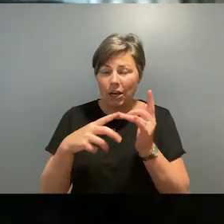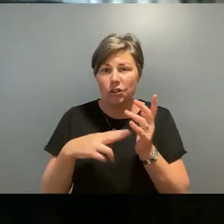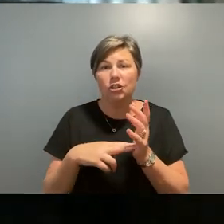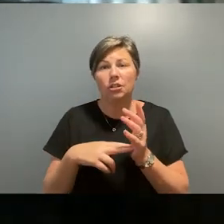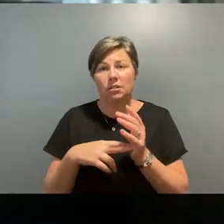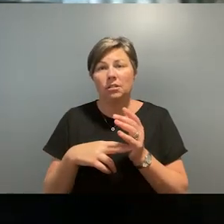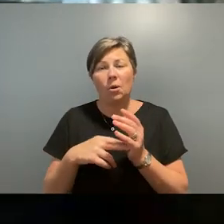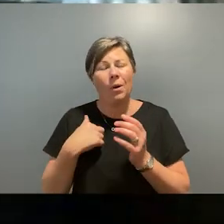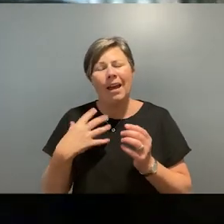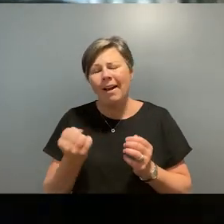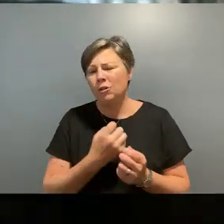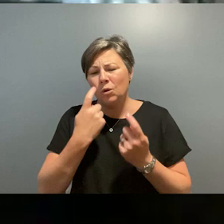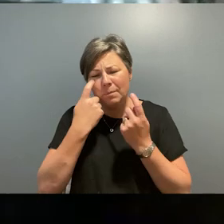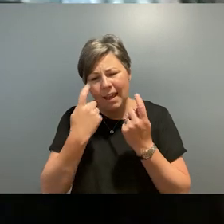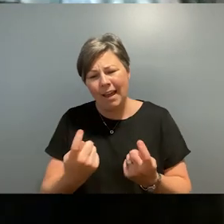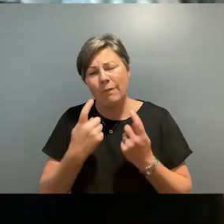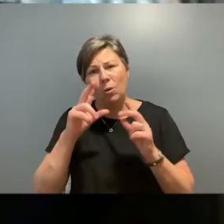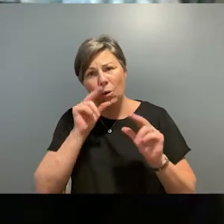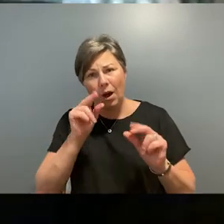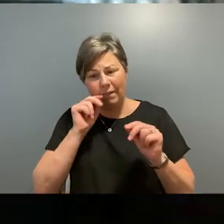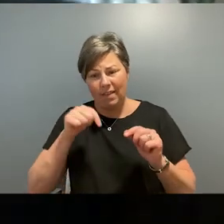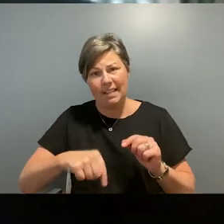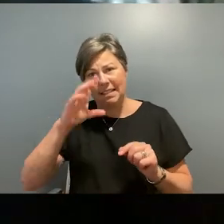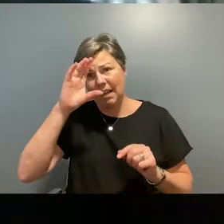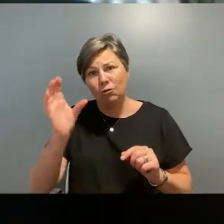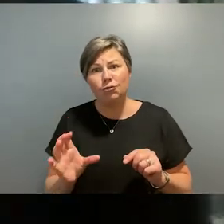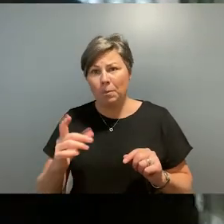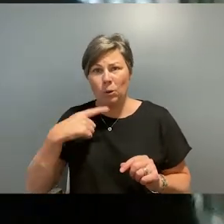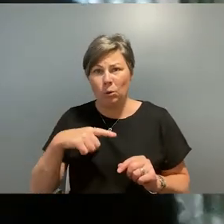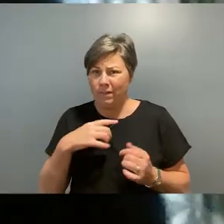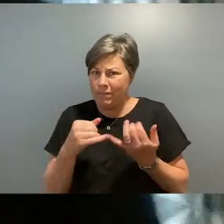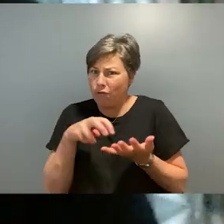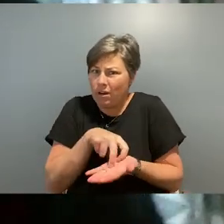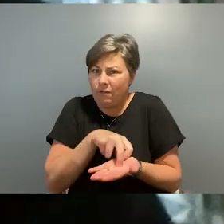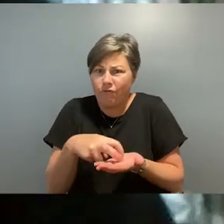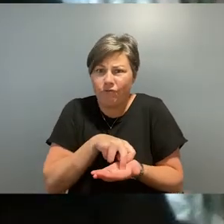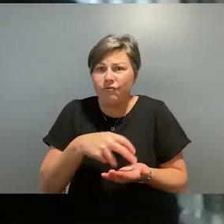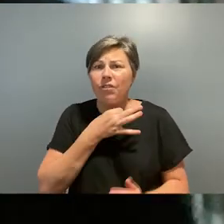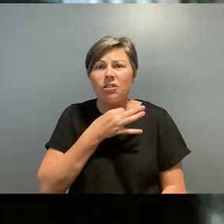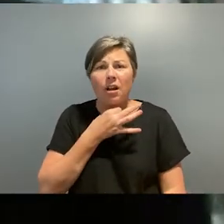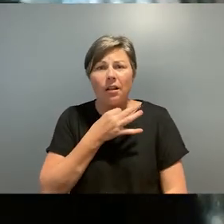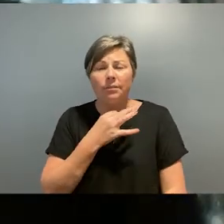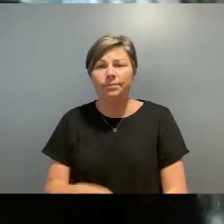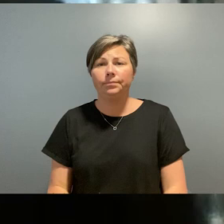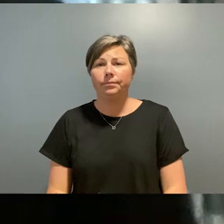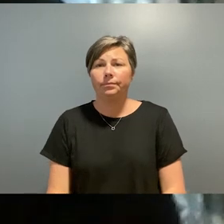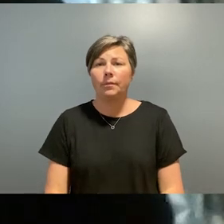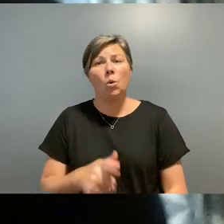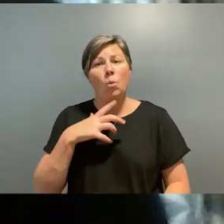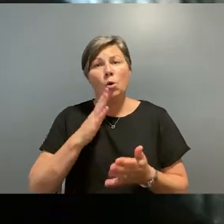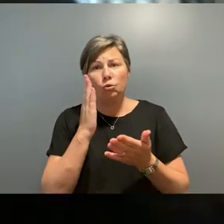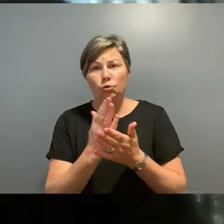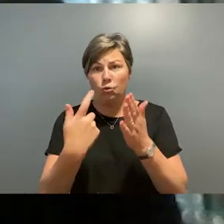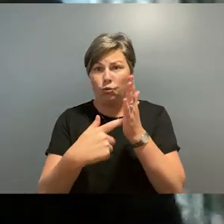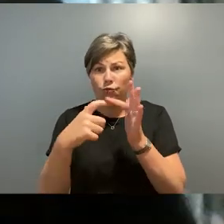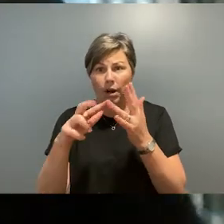be cared for because it's fragile, and everyone has to understand their responsibility to it. Now, for true reconciliation,